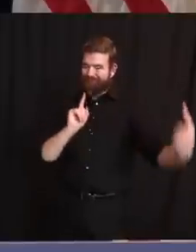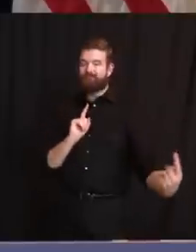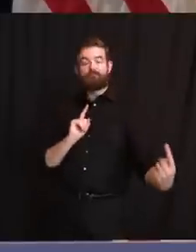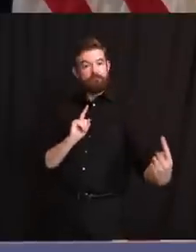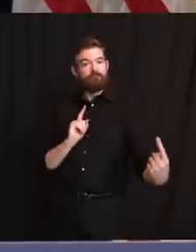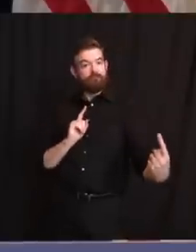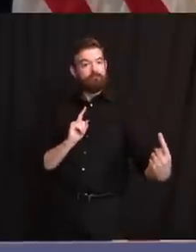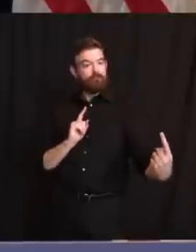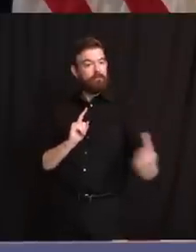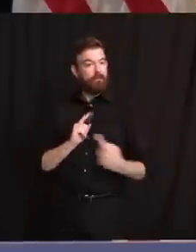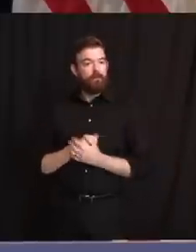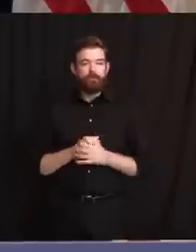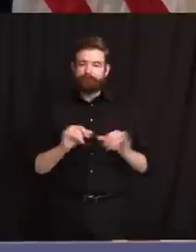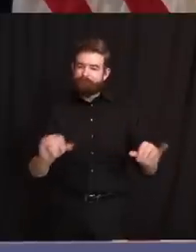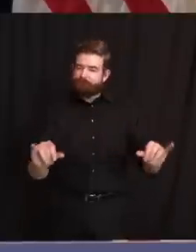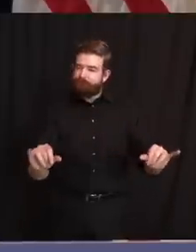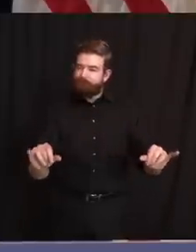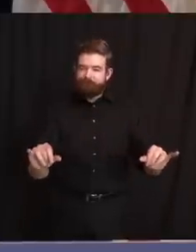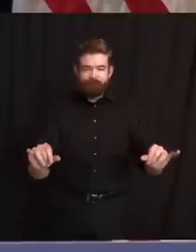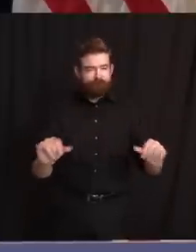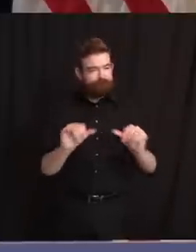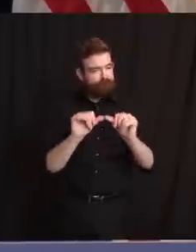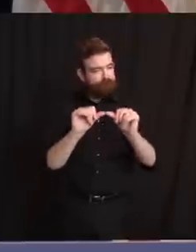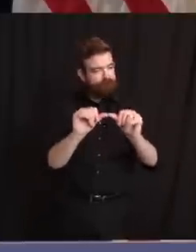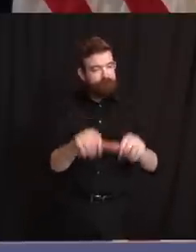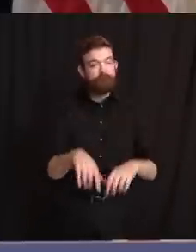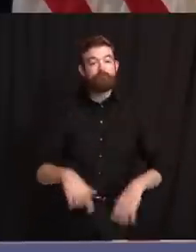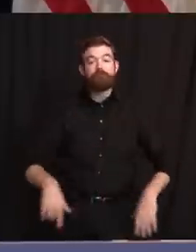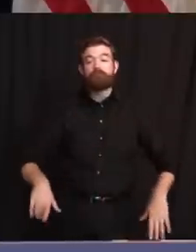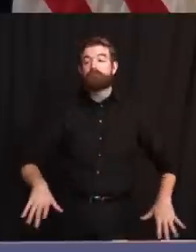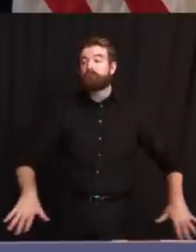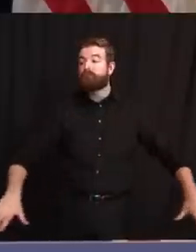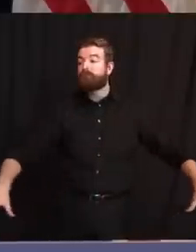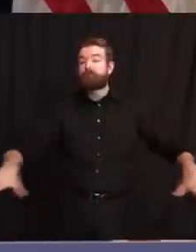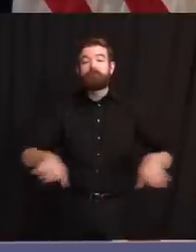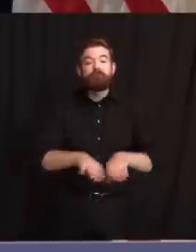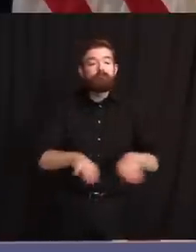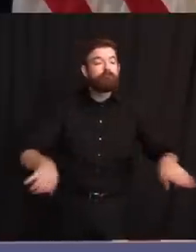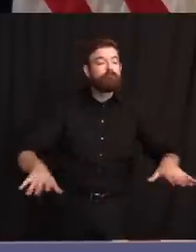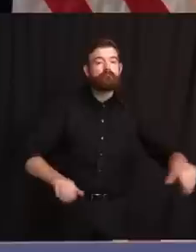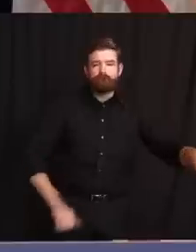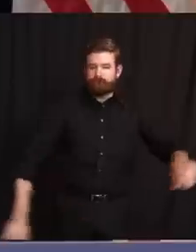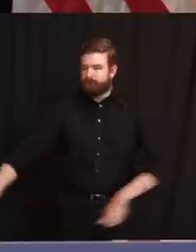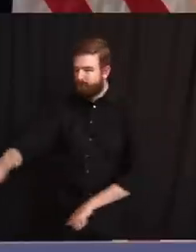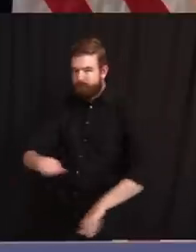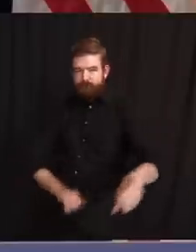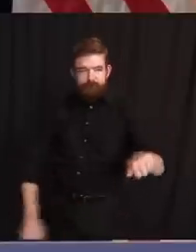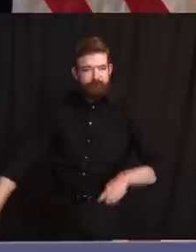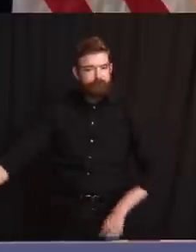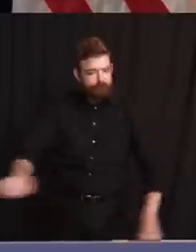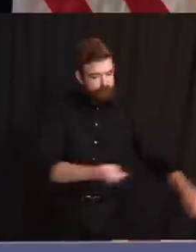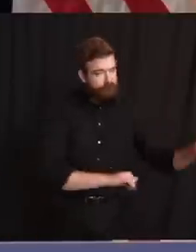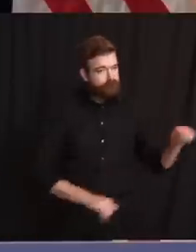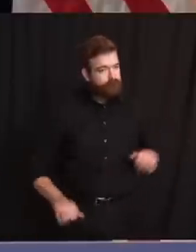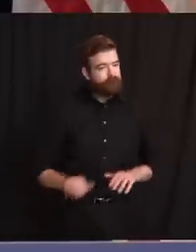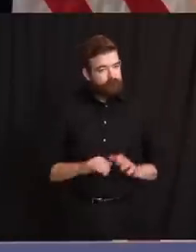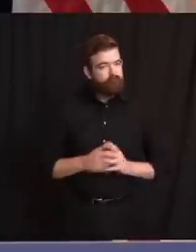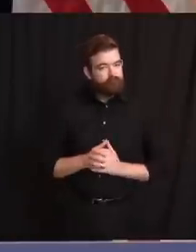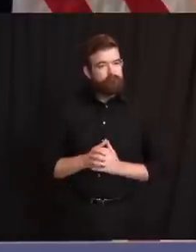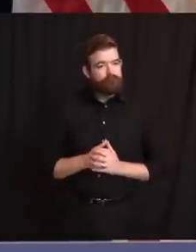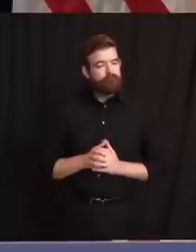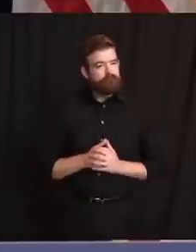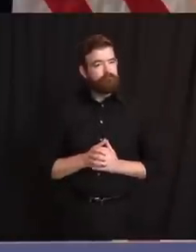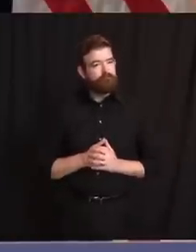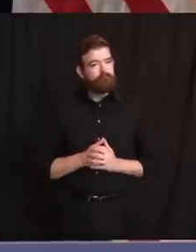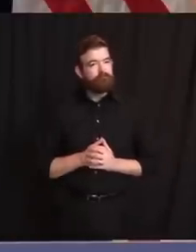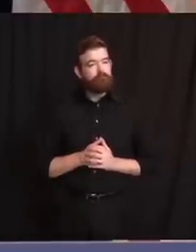your hands of soap and water, cleaning surfaces, et cetera. I think if we do that and we stay on that, we're going to, we're going to be in good shape, particularly with the